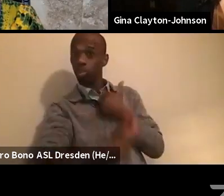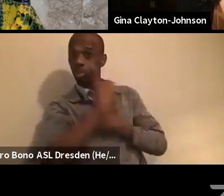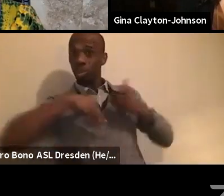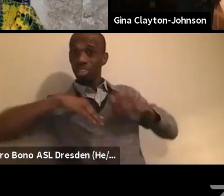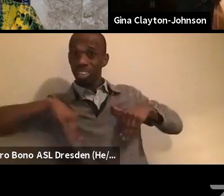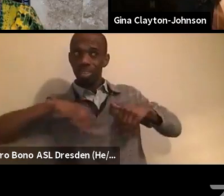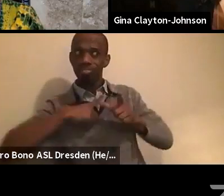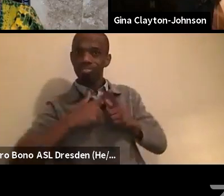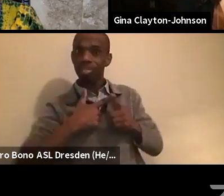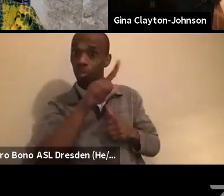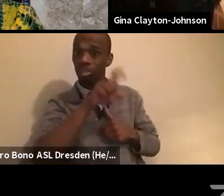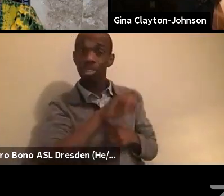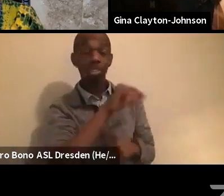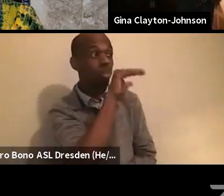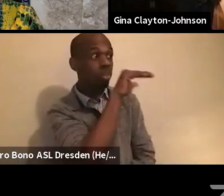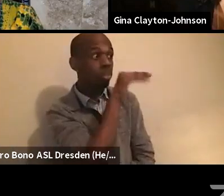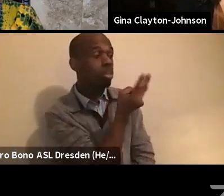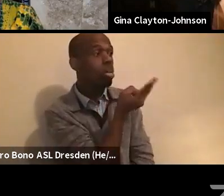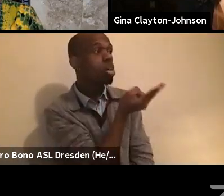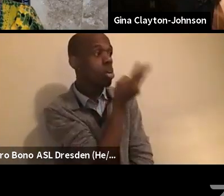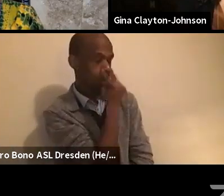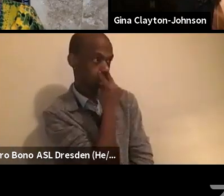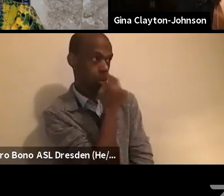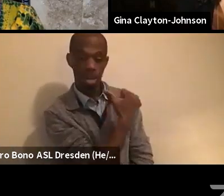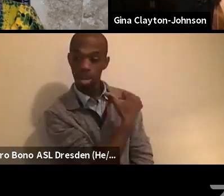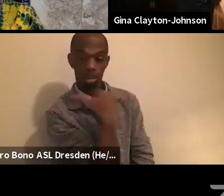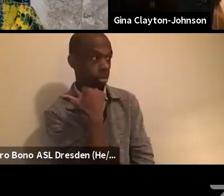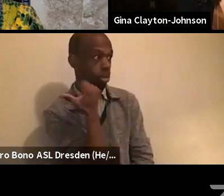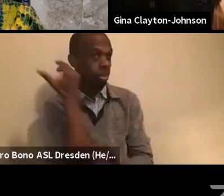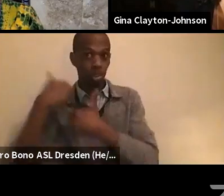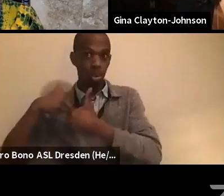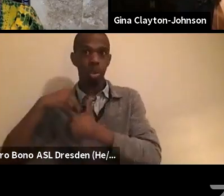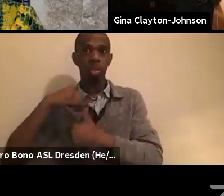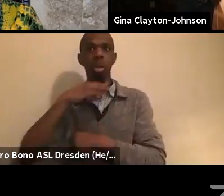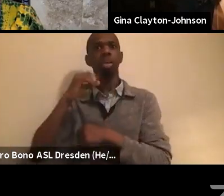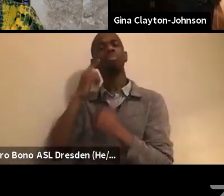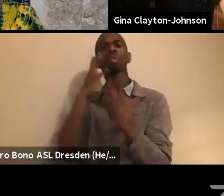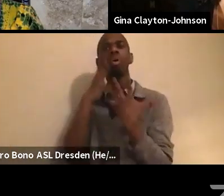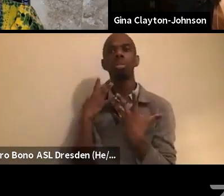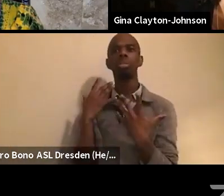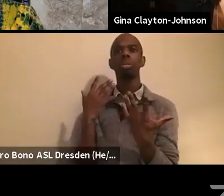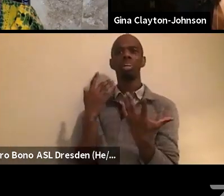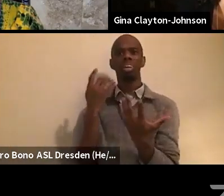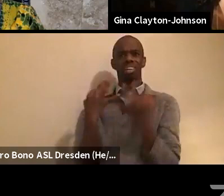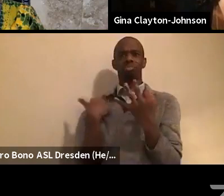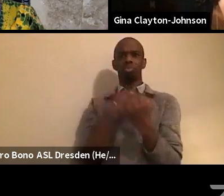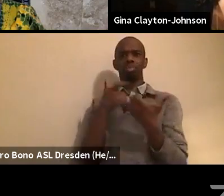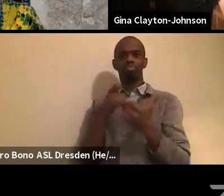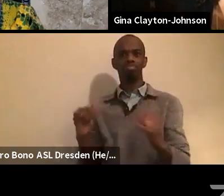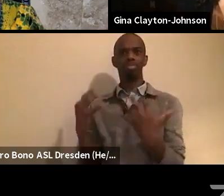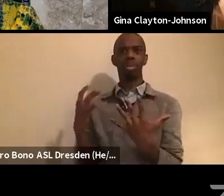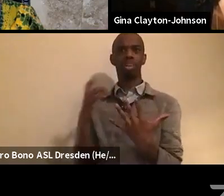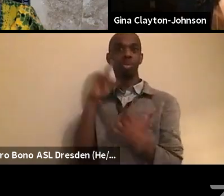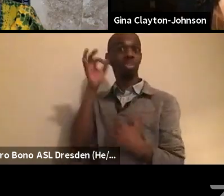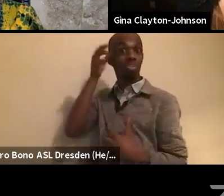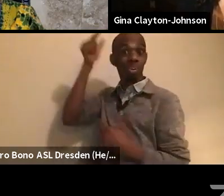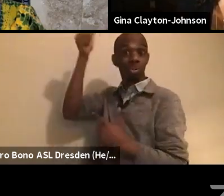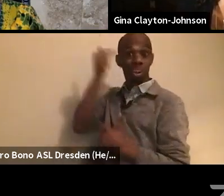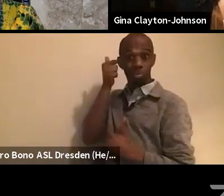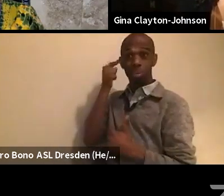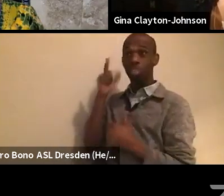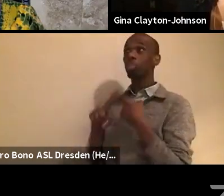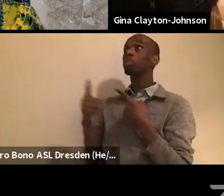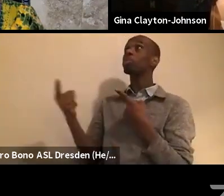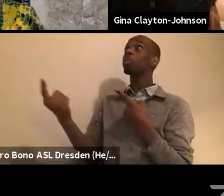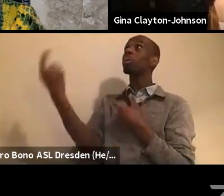learned anything, unfortunately in this time is that if we're waiting for, unfortunately the federal government to react, um, in our communities, we'll be waiting for a long time and we'll